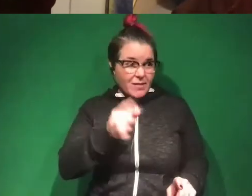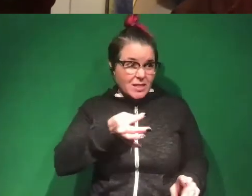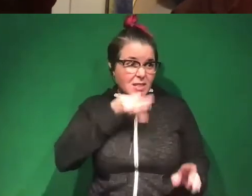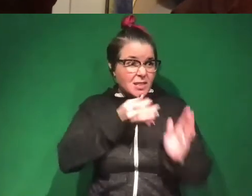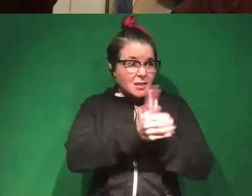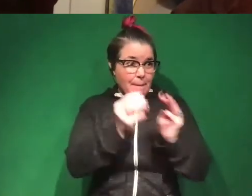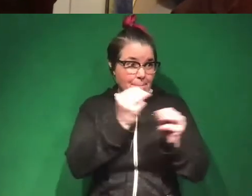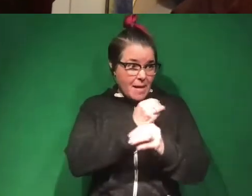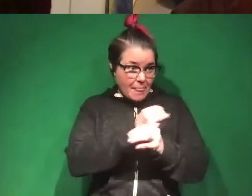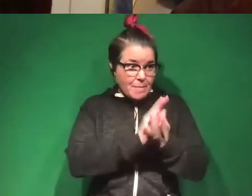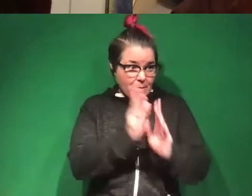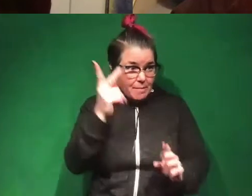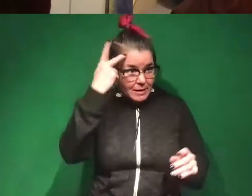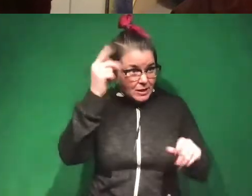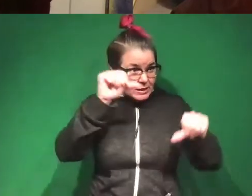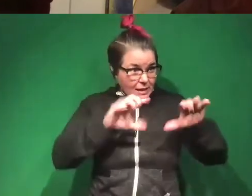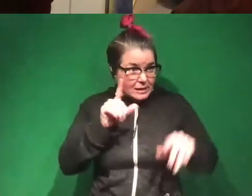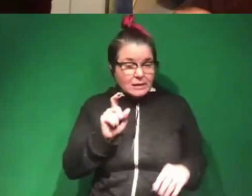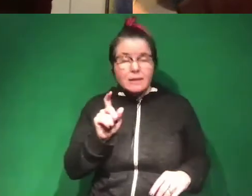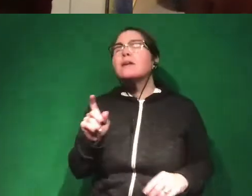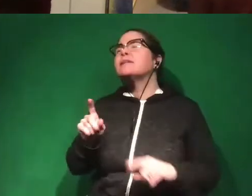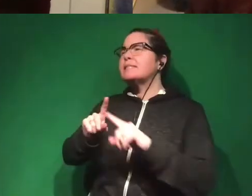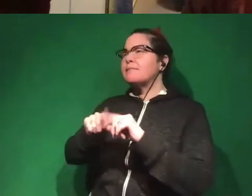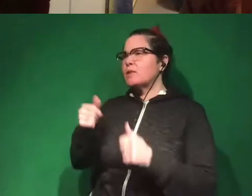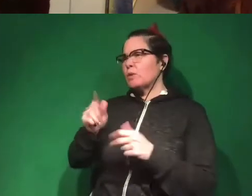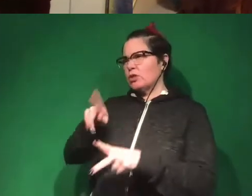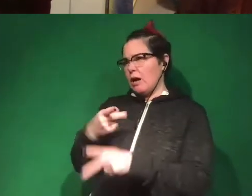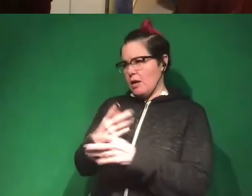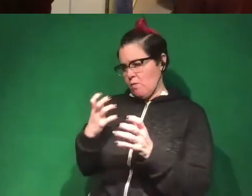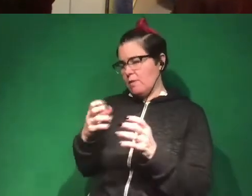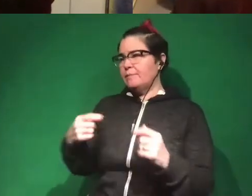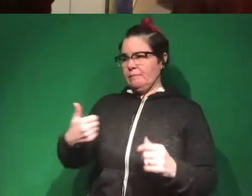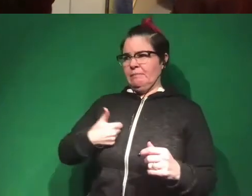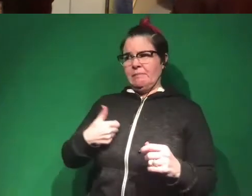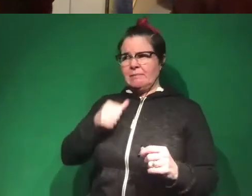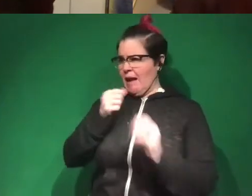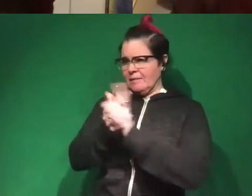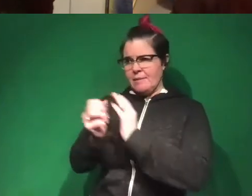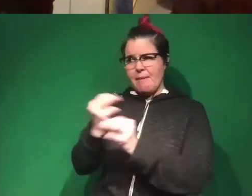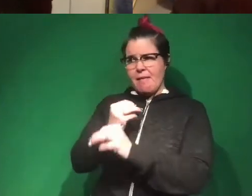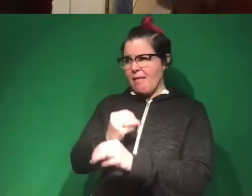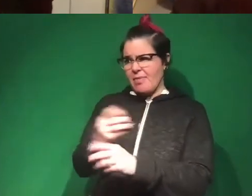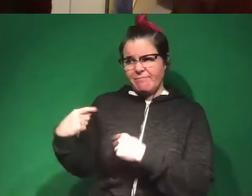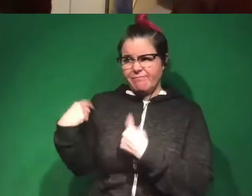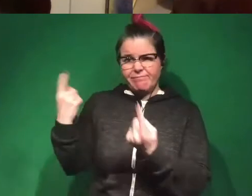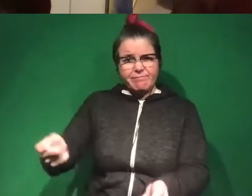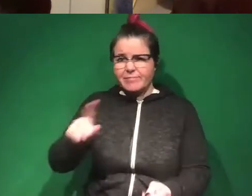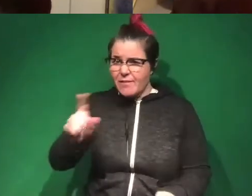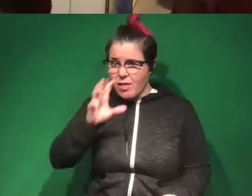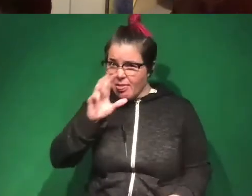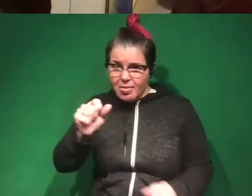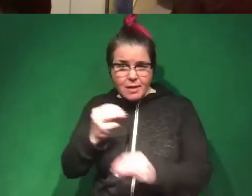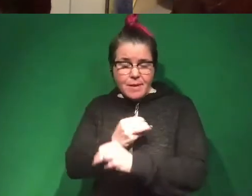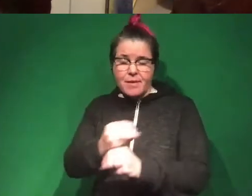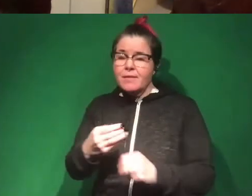scientist? It depends on what kind of political science you want to do. I am not particularly good at math. I've never been someone drawn to math. I will